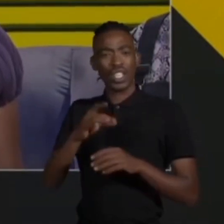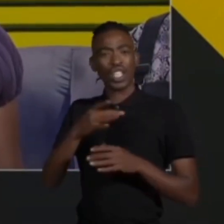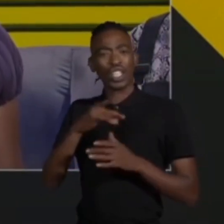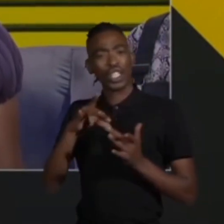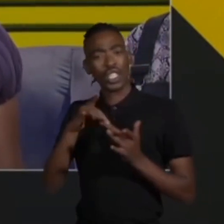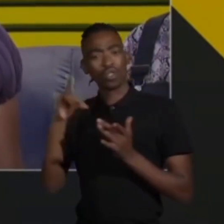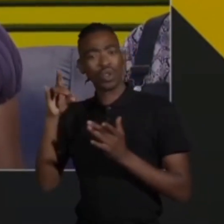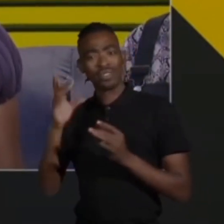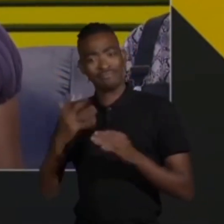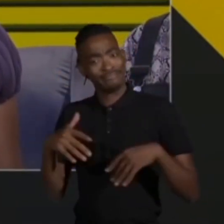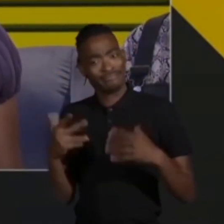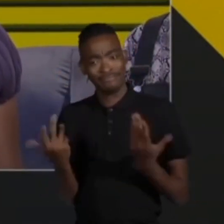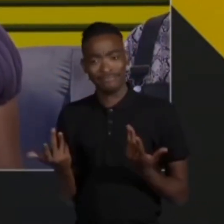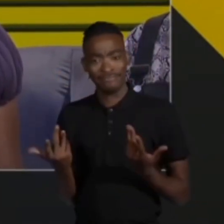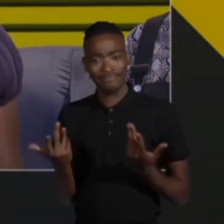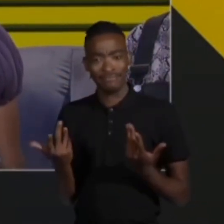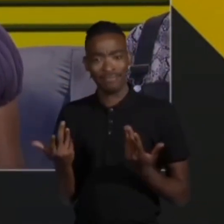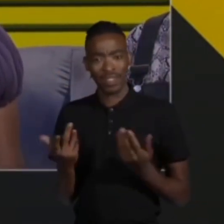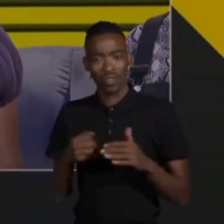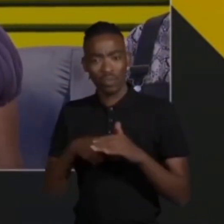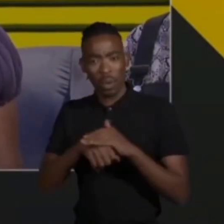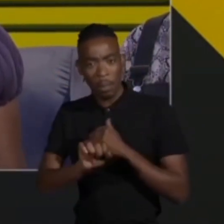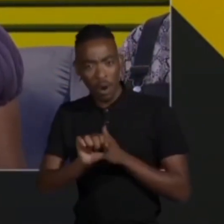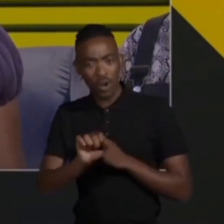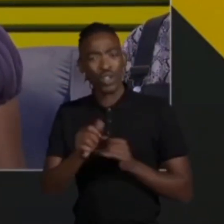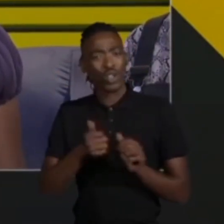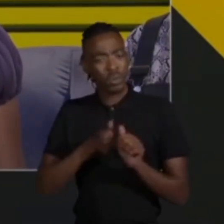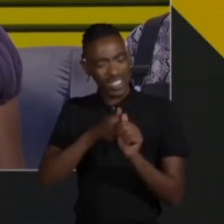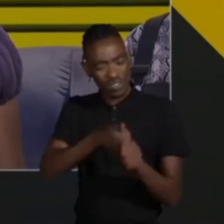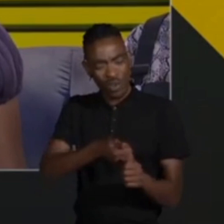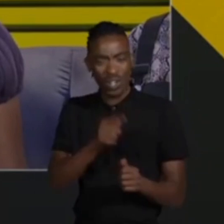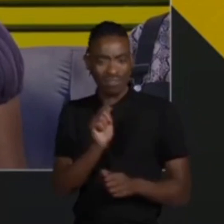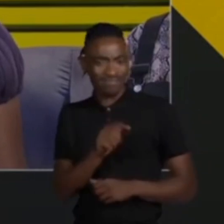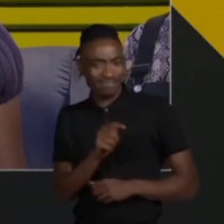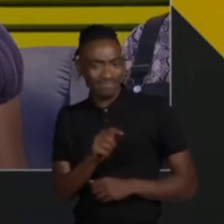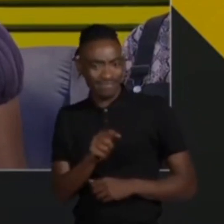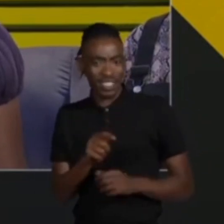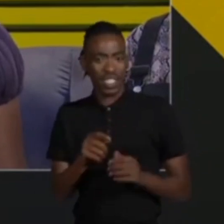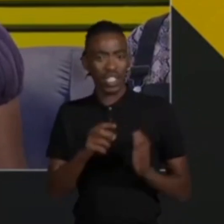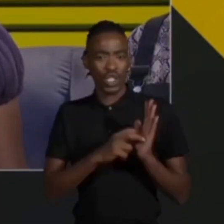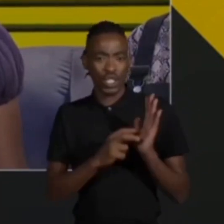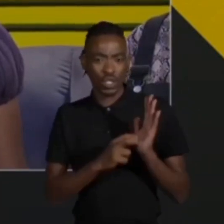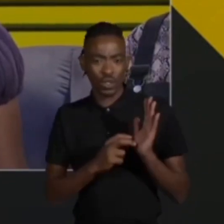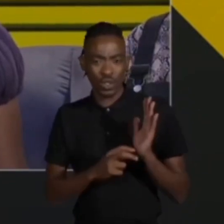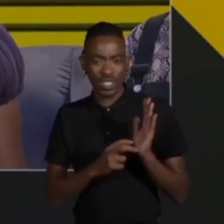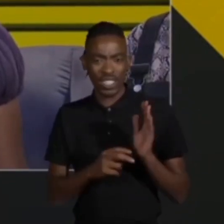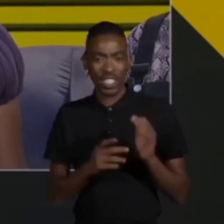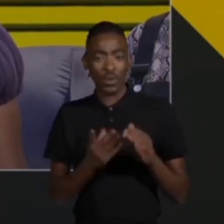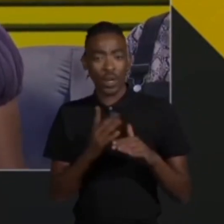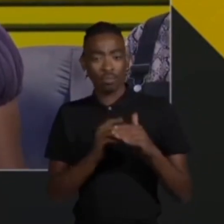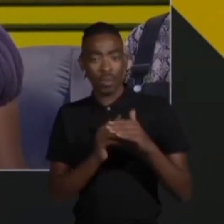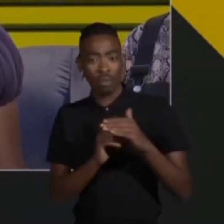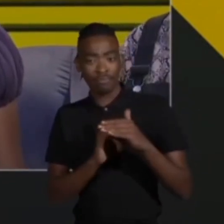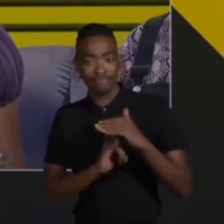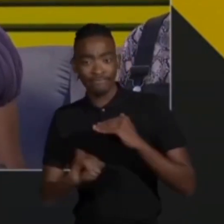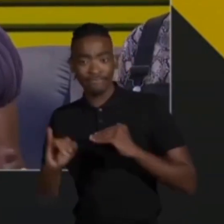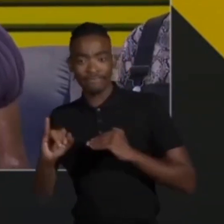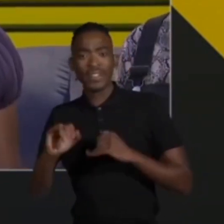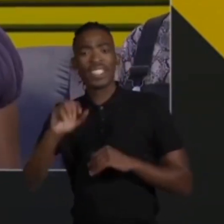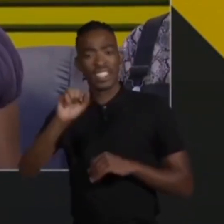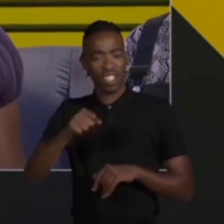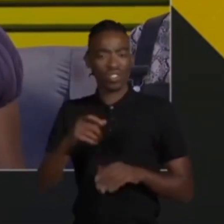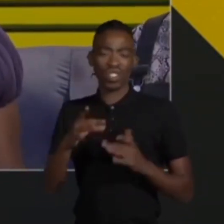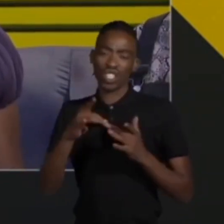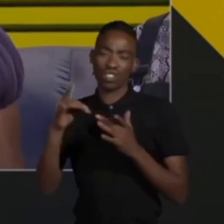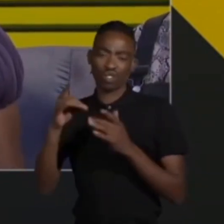choice um i mean you're born into it you must do it my dad was very strict as long as you're under his roof it's his rules and so that was